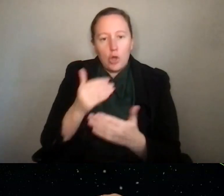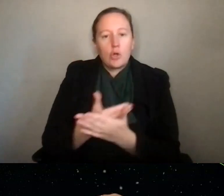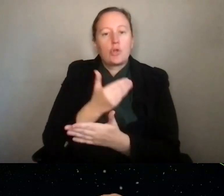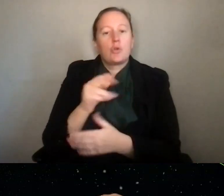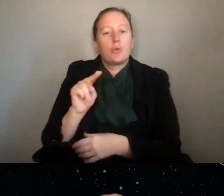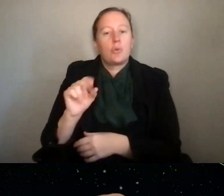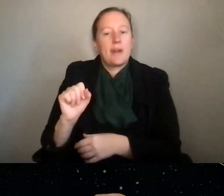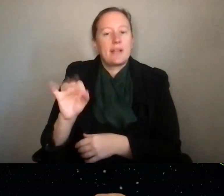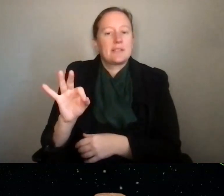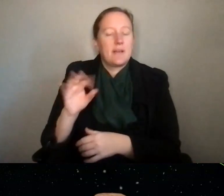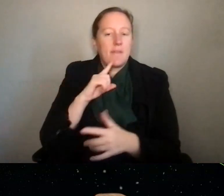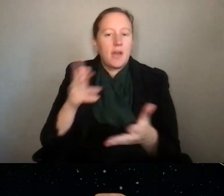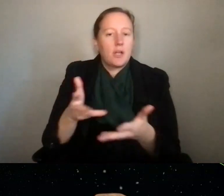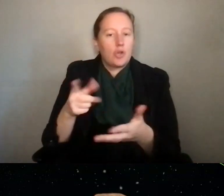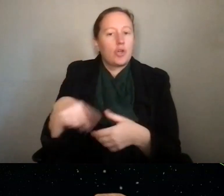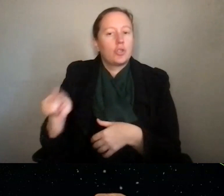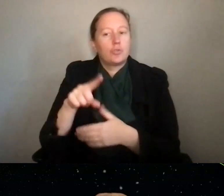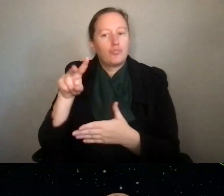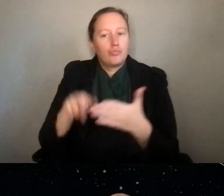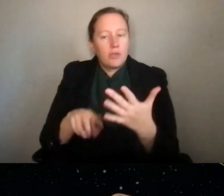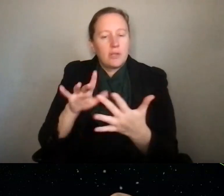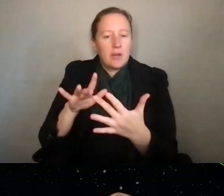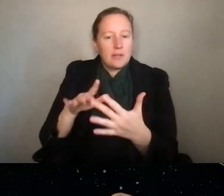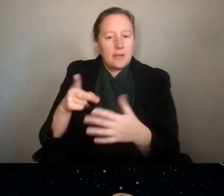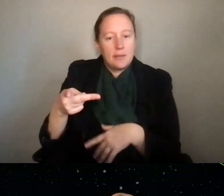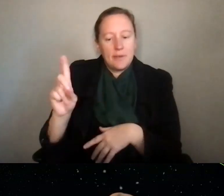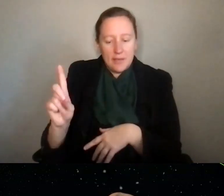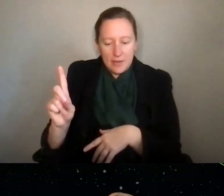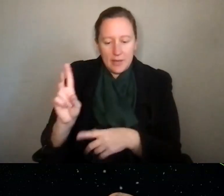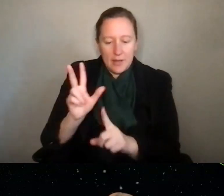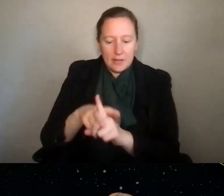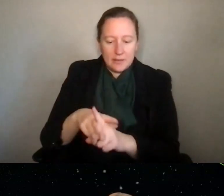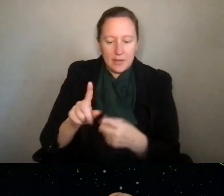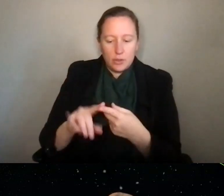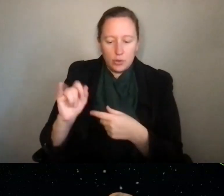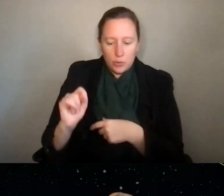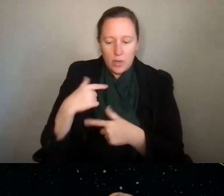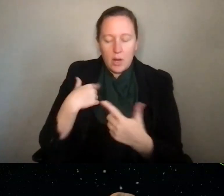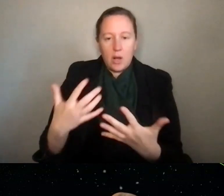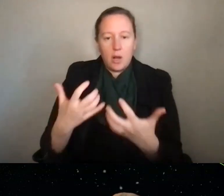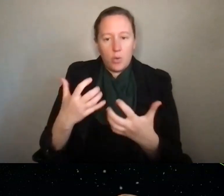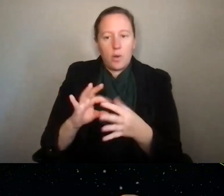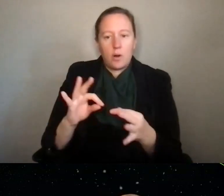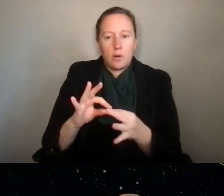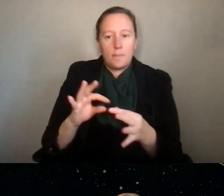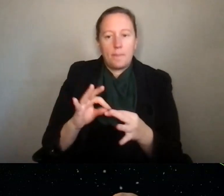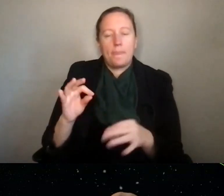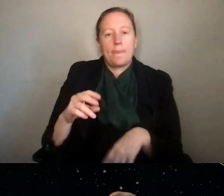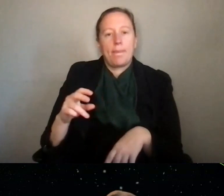take a look at it, reach out to the program directors assigned to it. And I just want to make a pitch to an